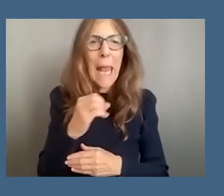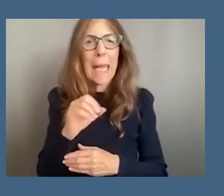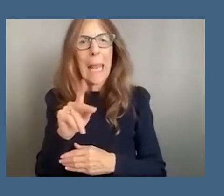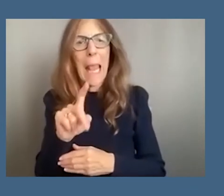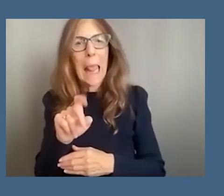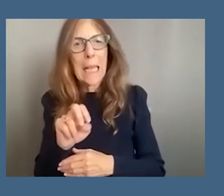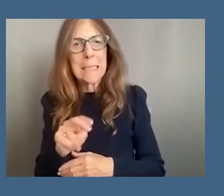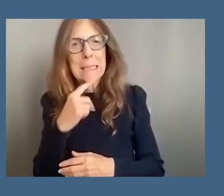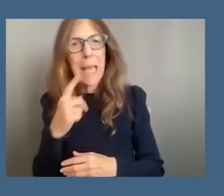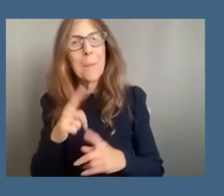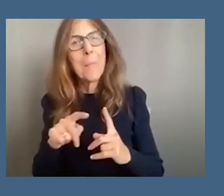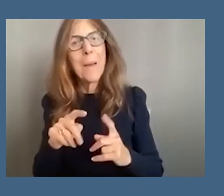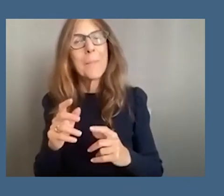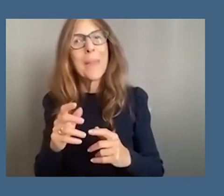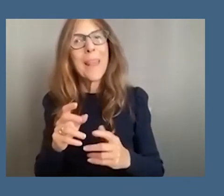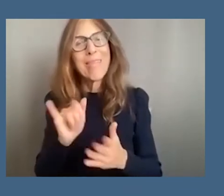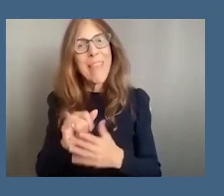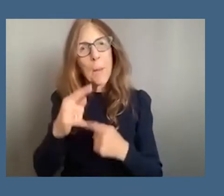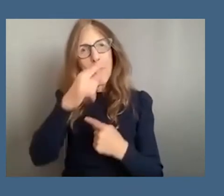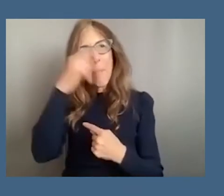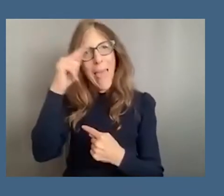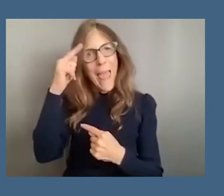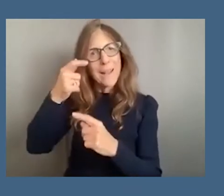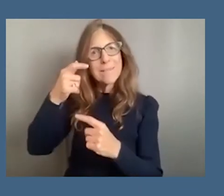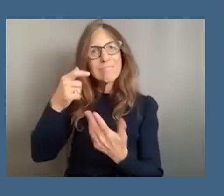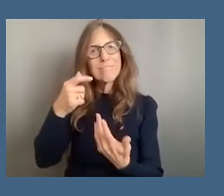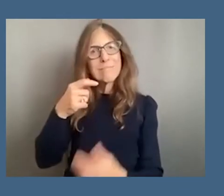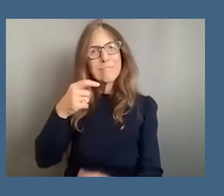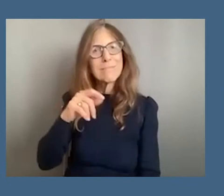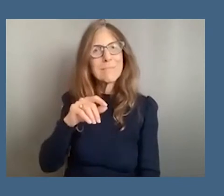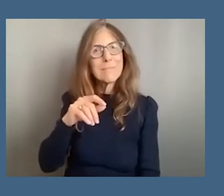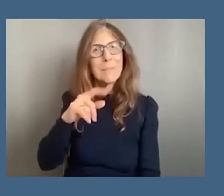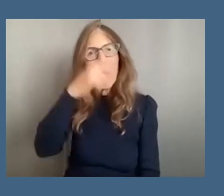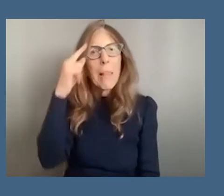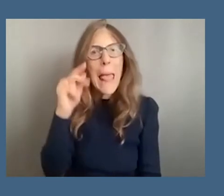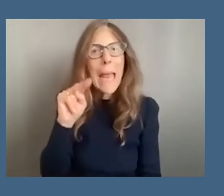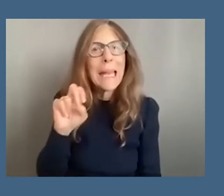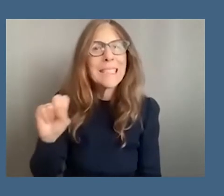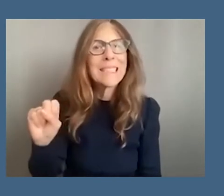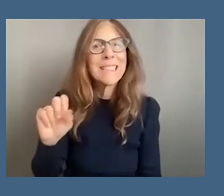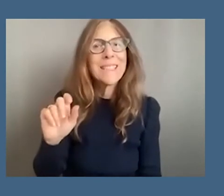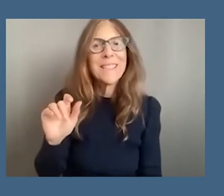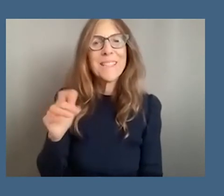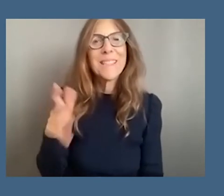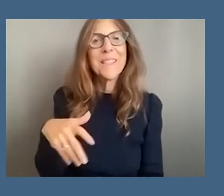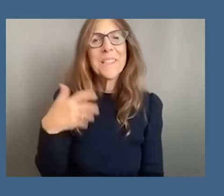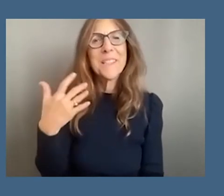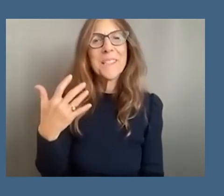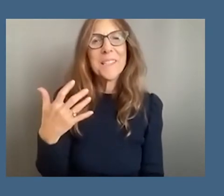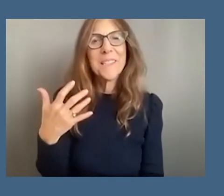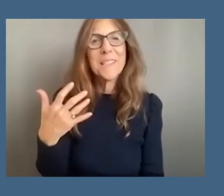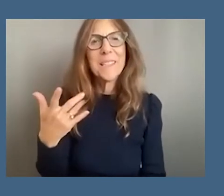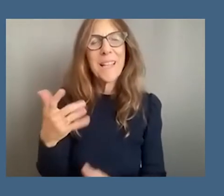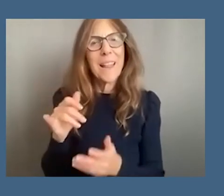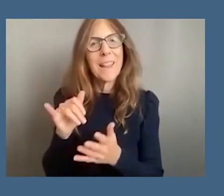blackness is uh it's it's it's it's it's otherhood